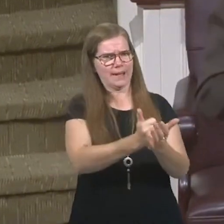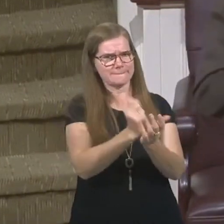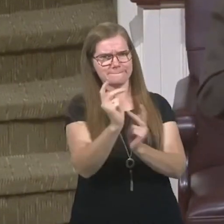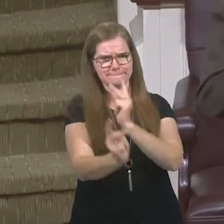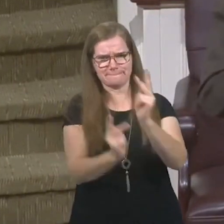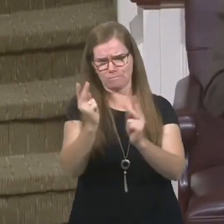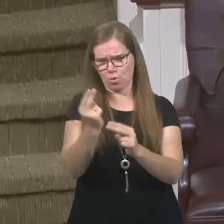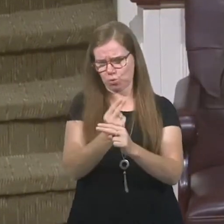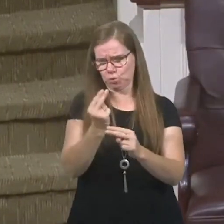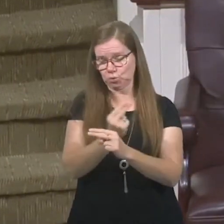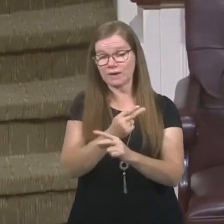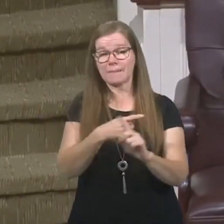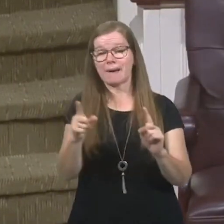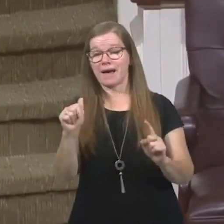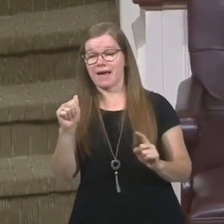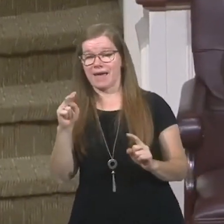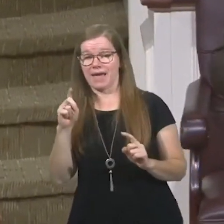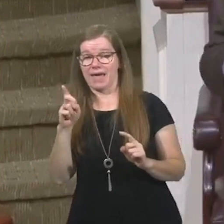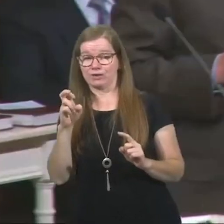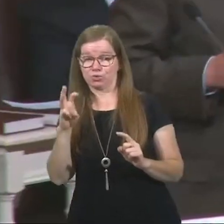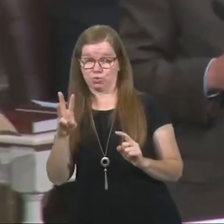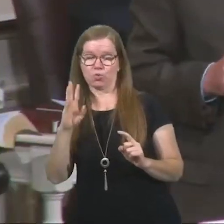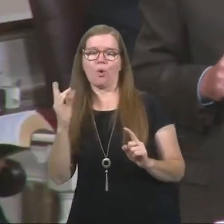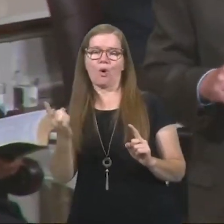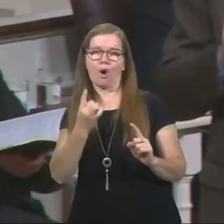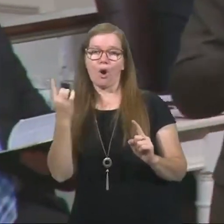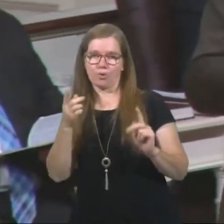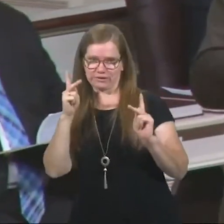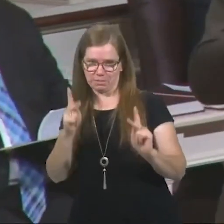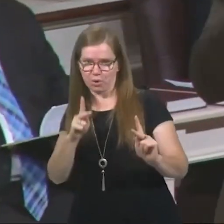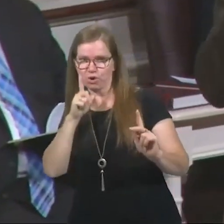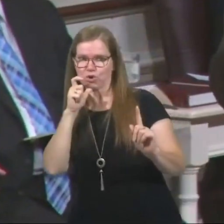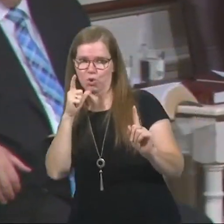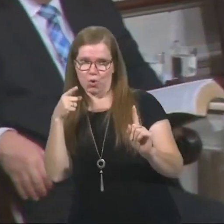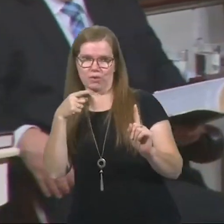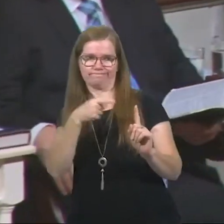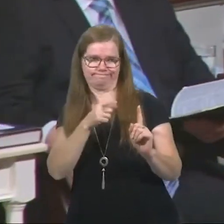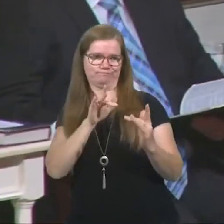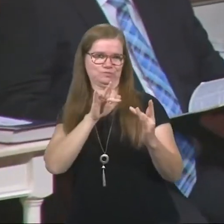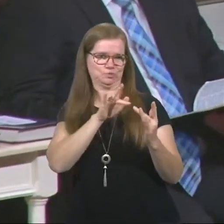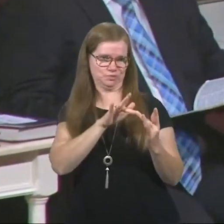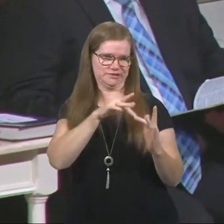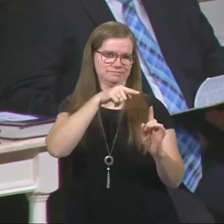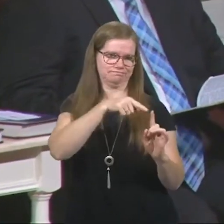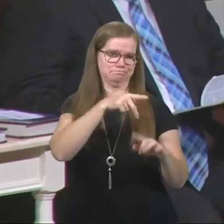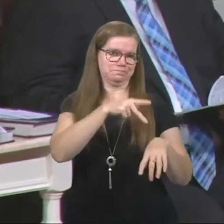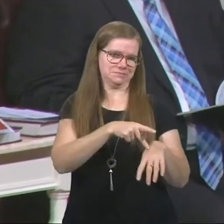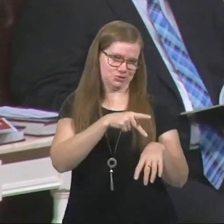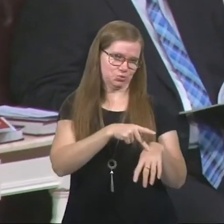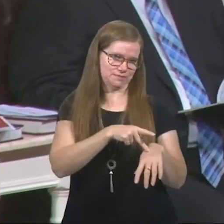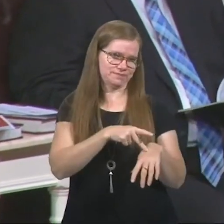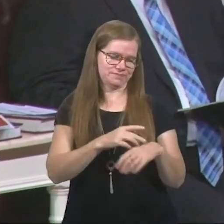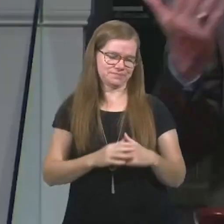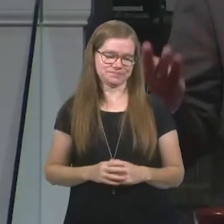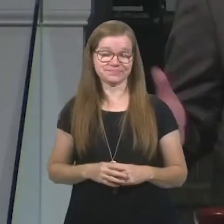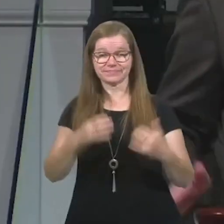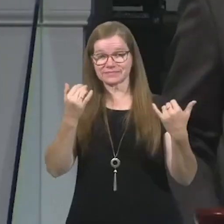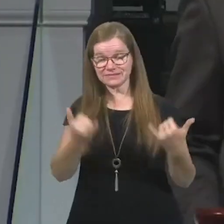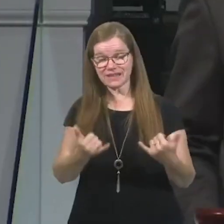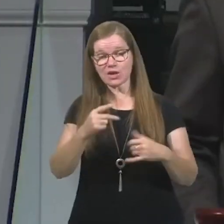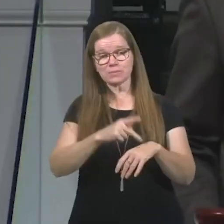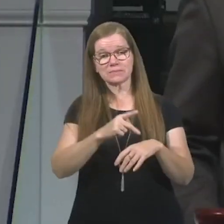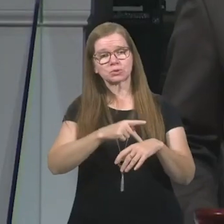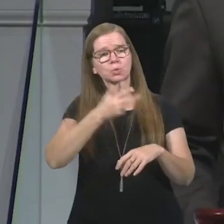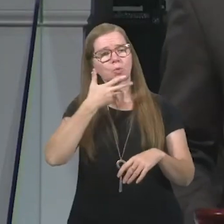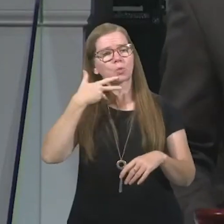used of the Lord. But Andrew will be always the one known for bringing him to the Lord Jesus Christ. Now Peter is an older